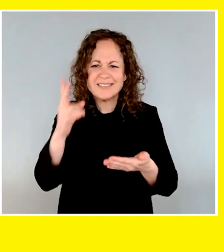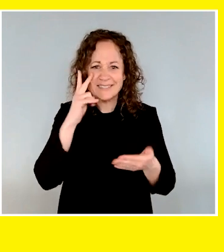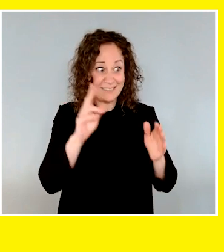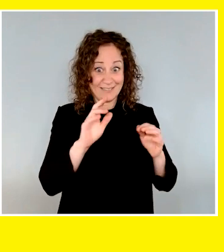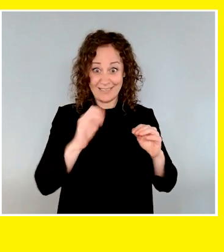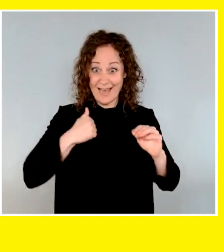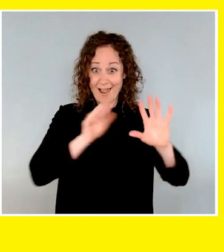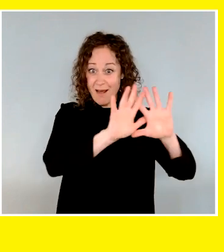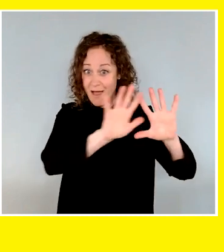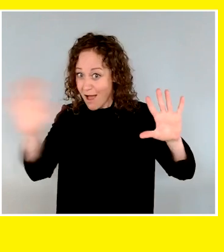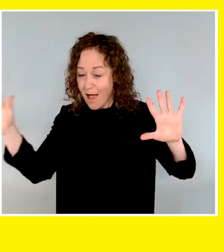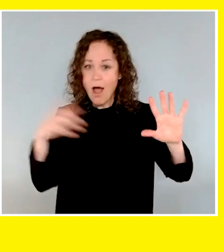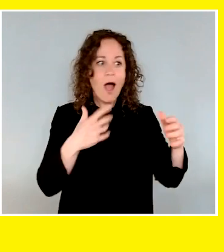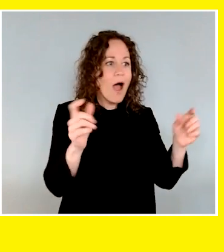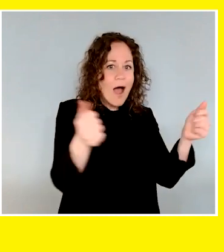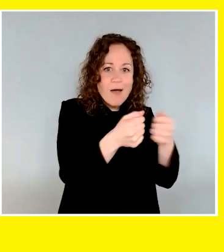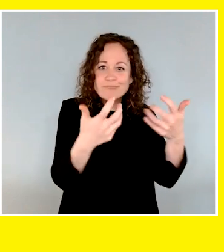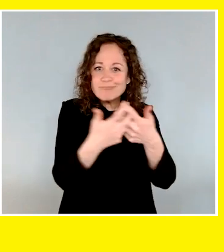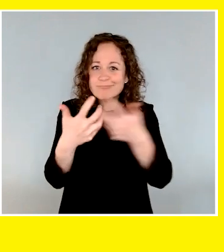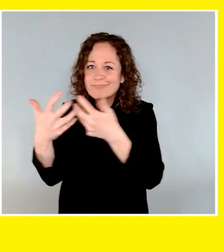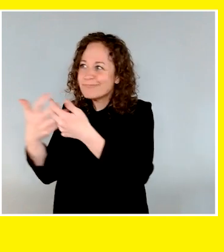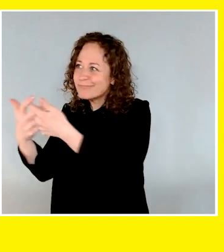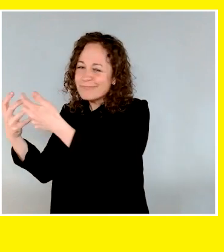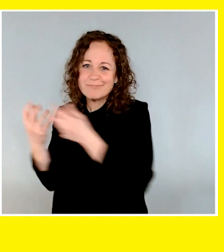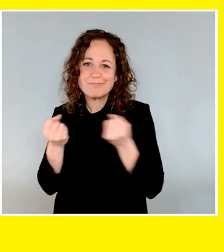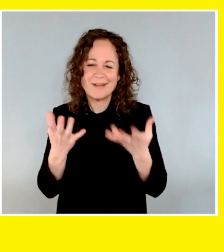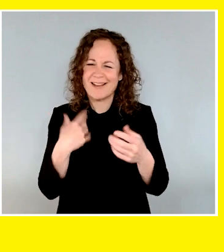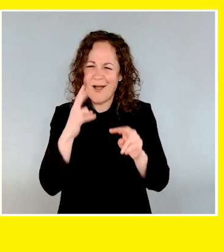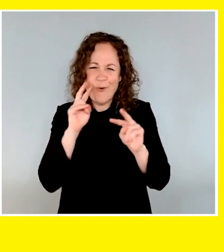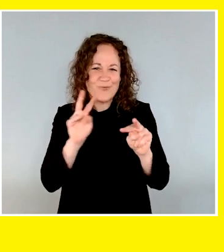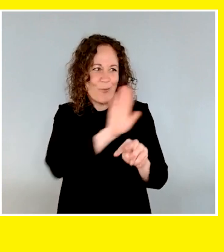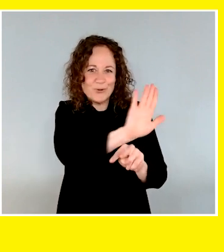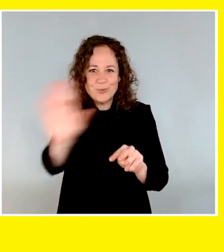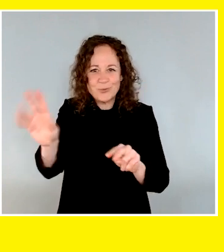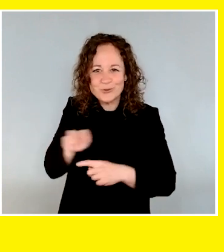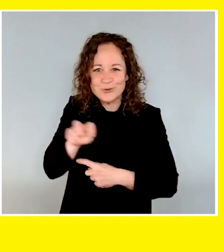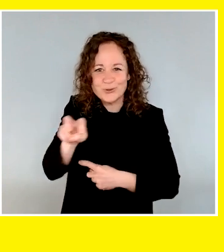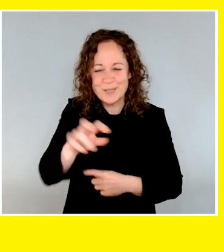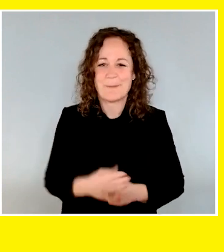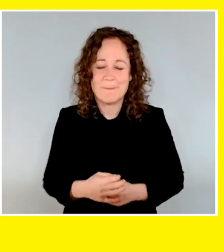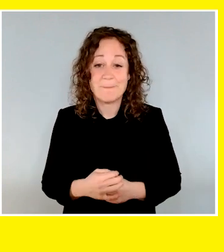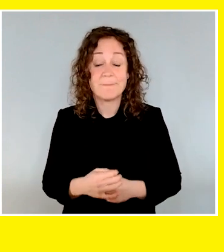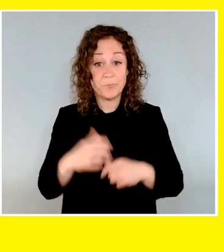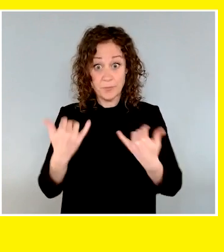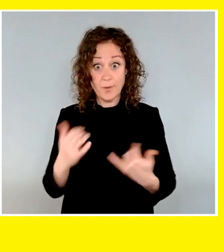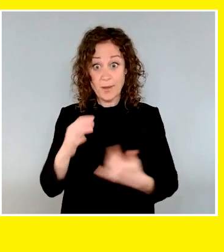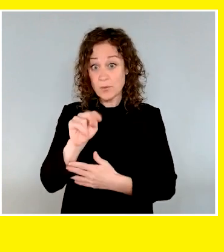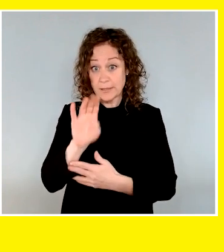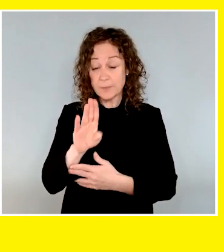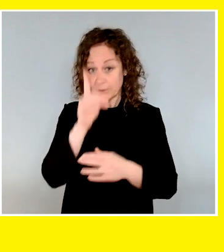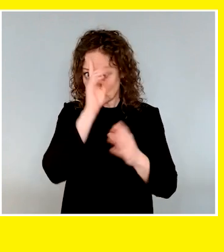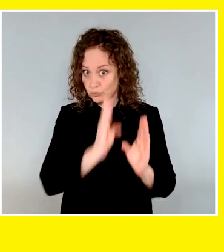to see people from across Canada graduating with their life-changing partners today. I look forward to following everybody's journey.